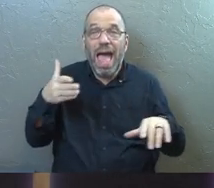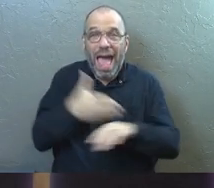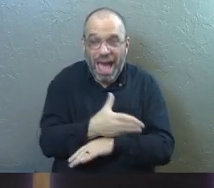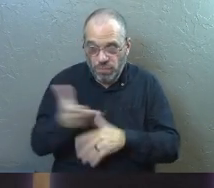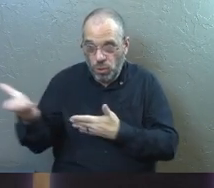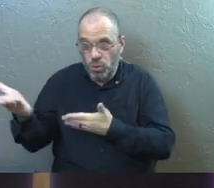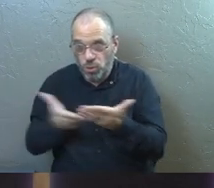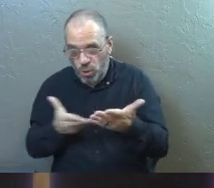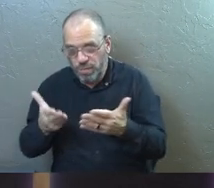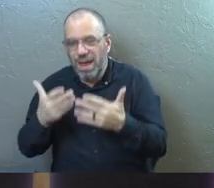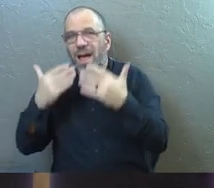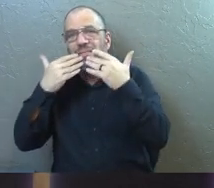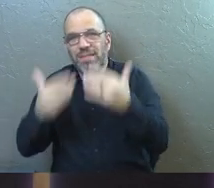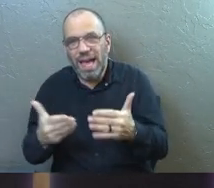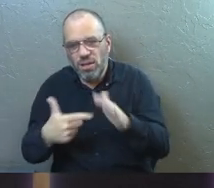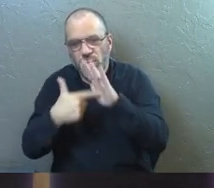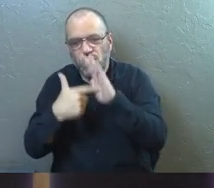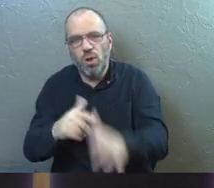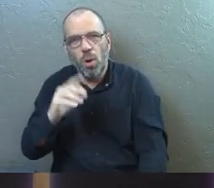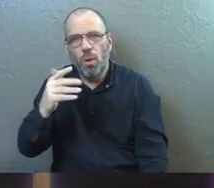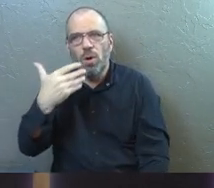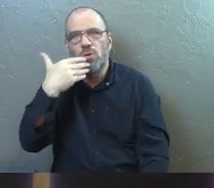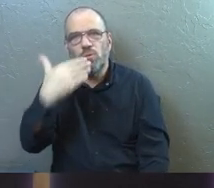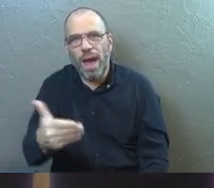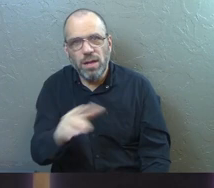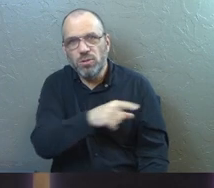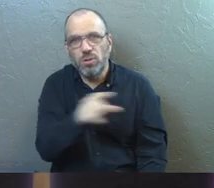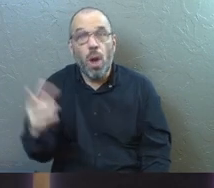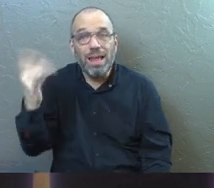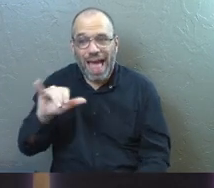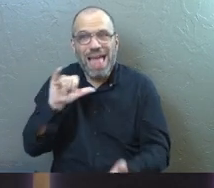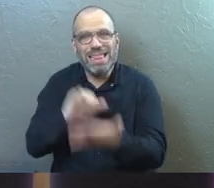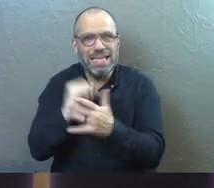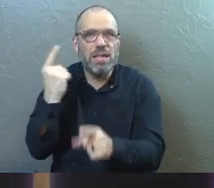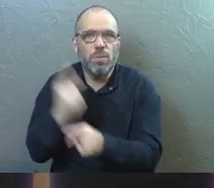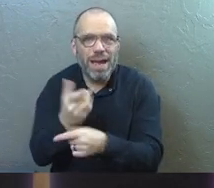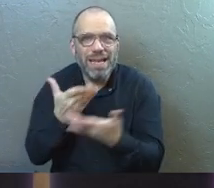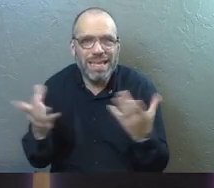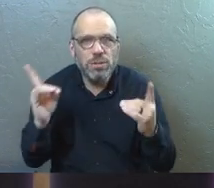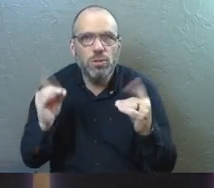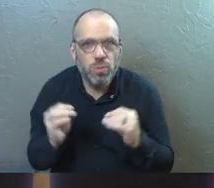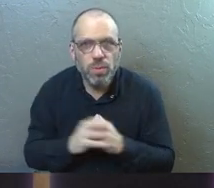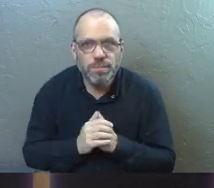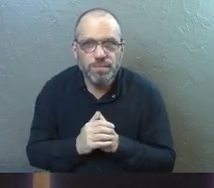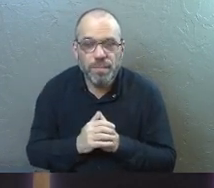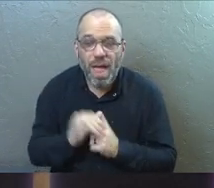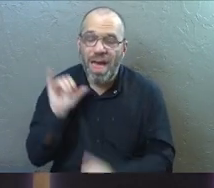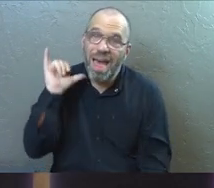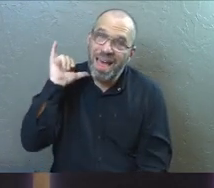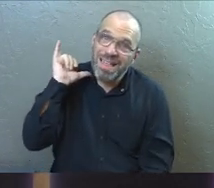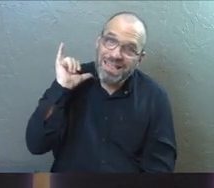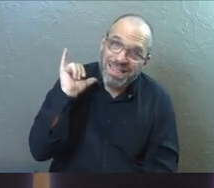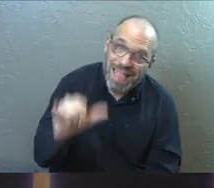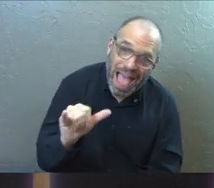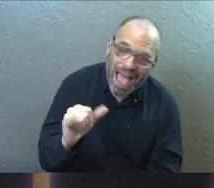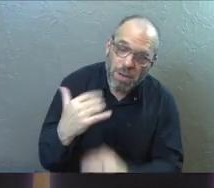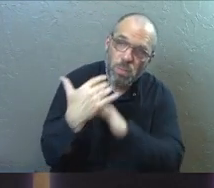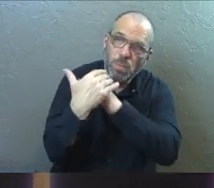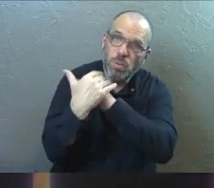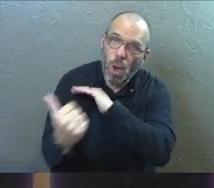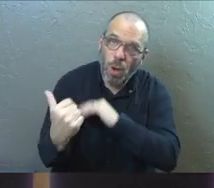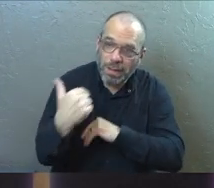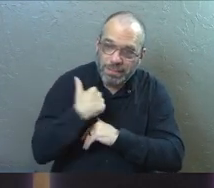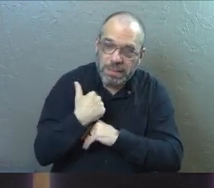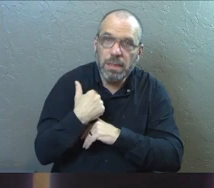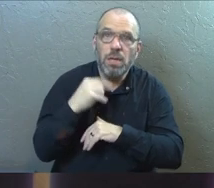after you've served, we're supposed to thank you and show gratitude to you because that's right. But those are the things that we're called to do.